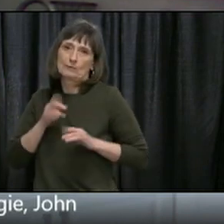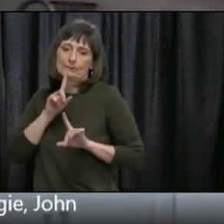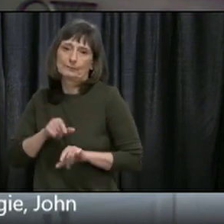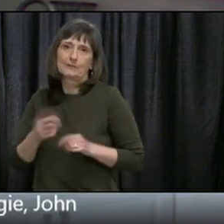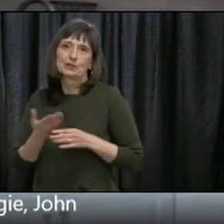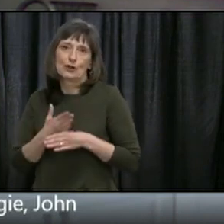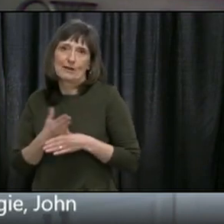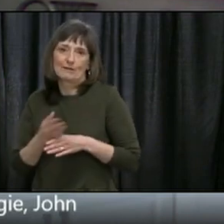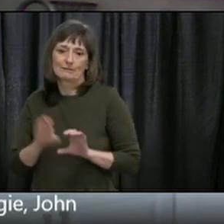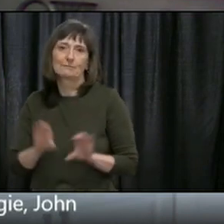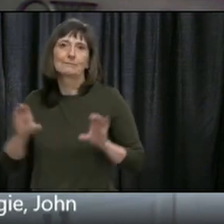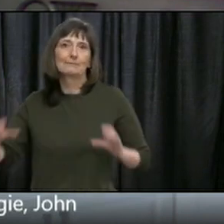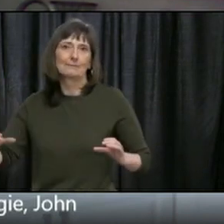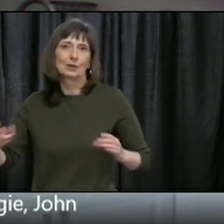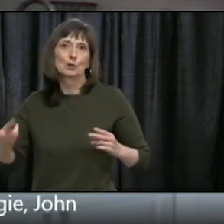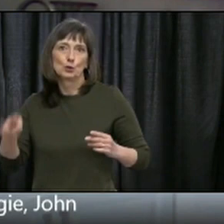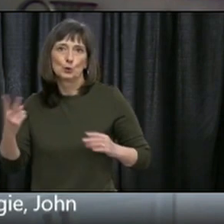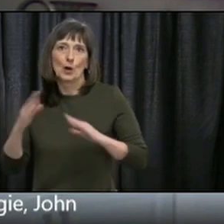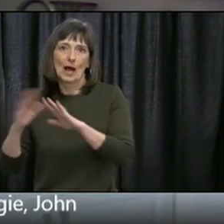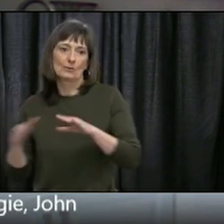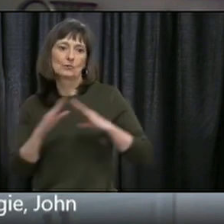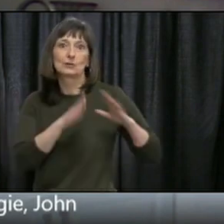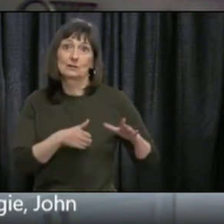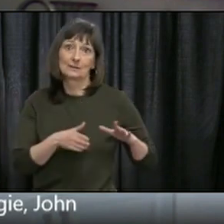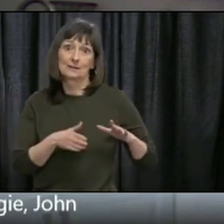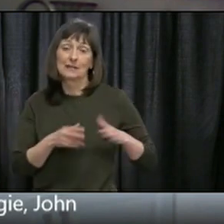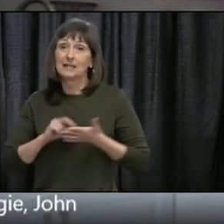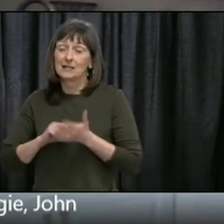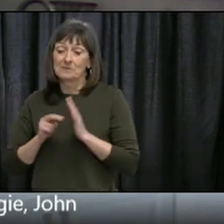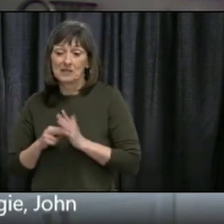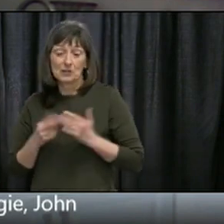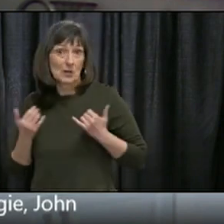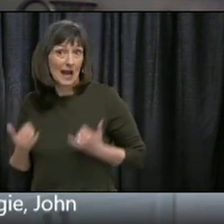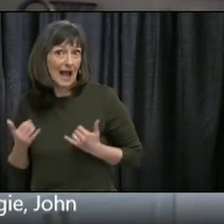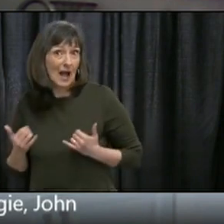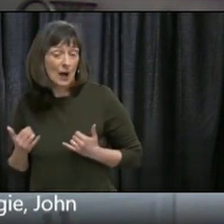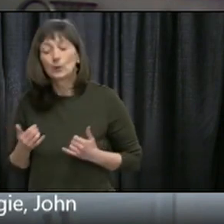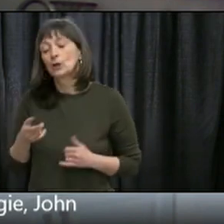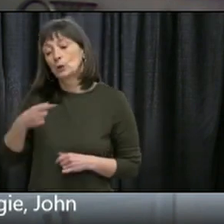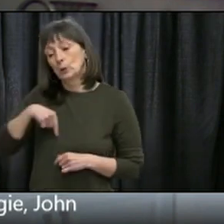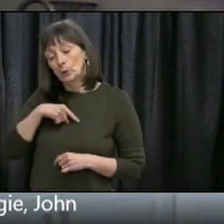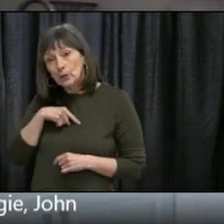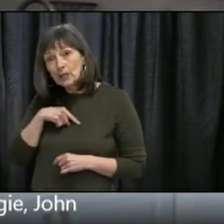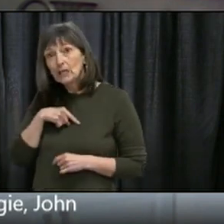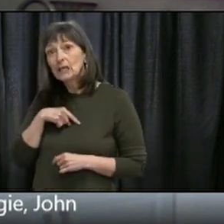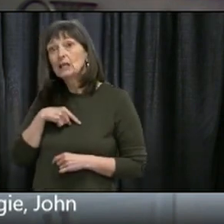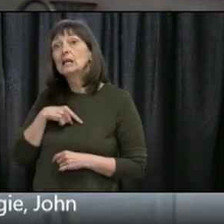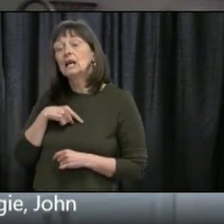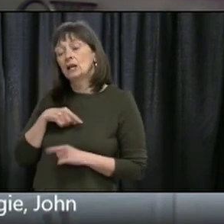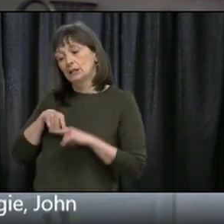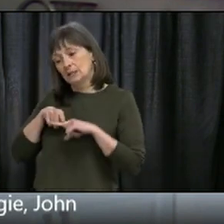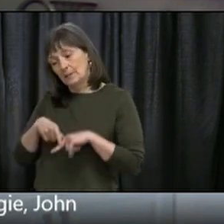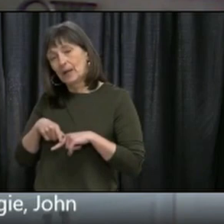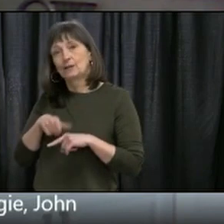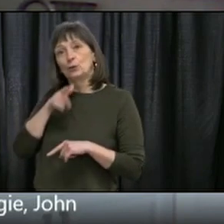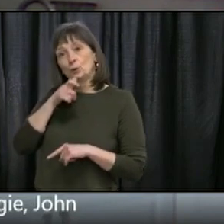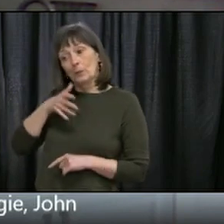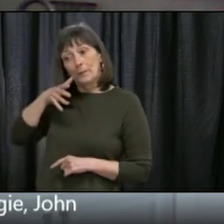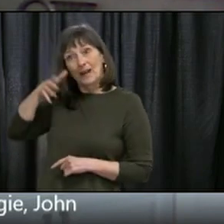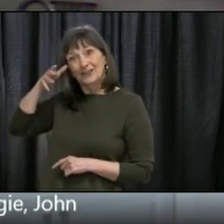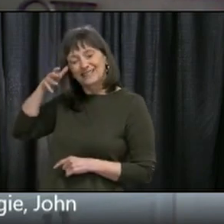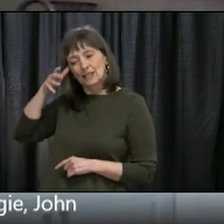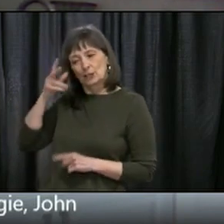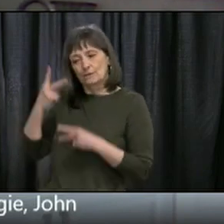You know, we would then rely on the good judgment of the parents and the caregivers to